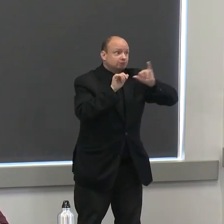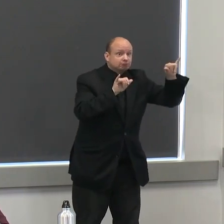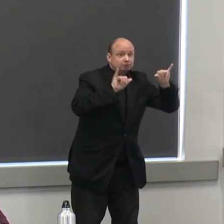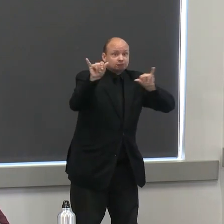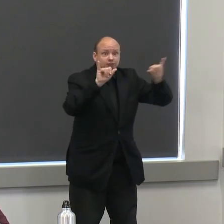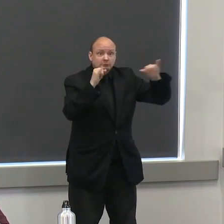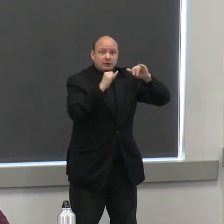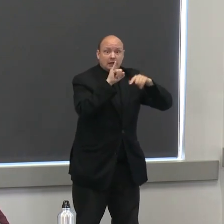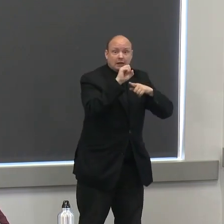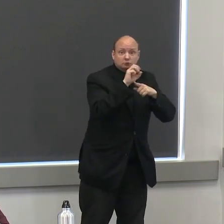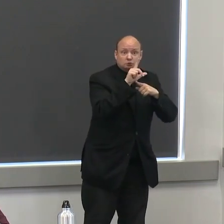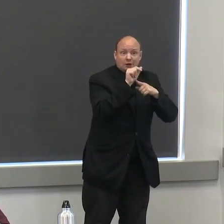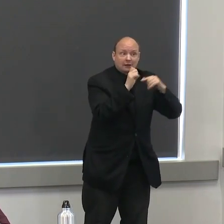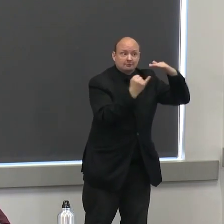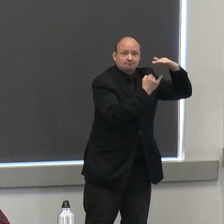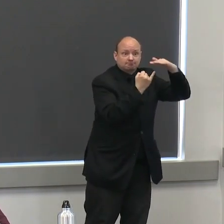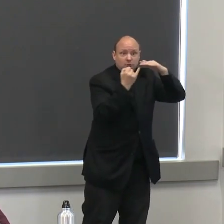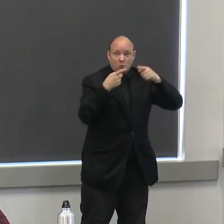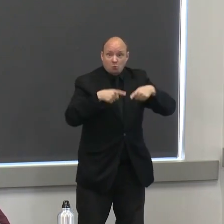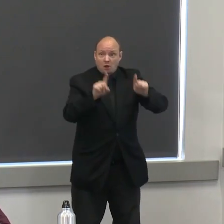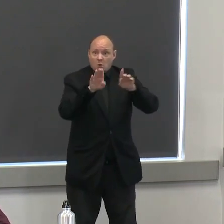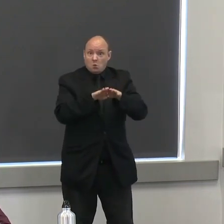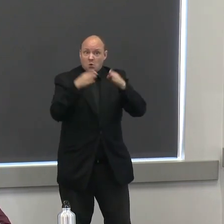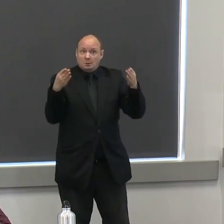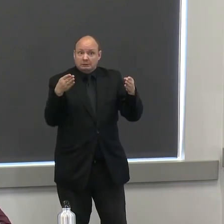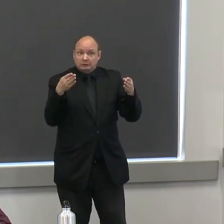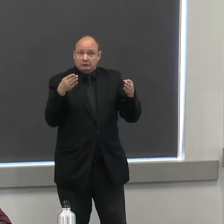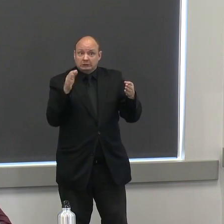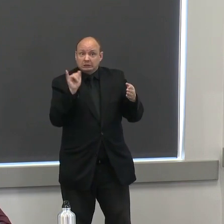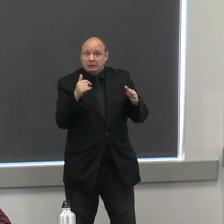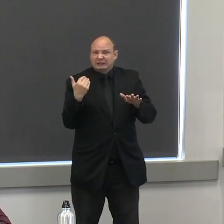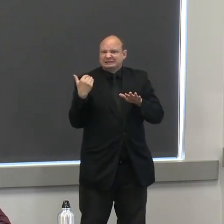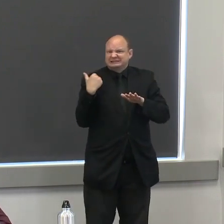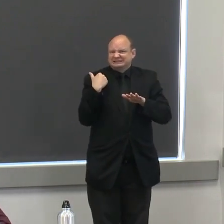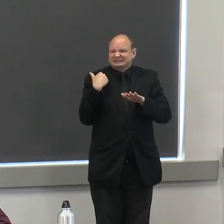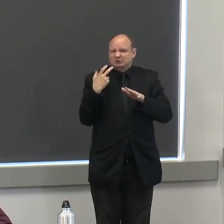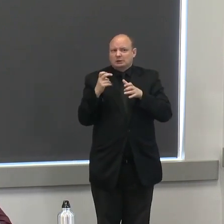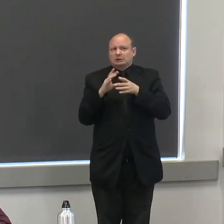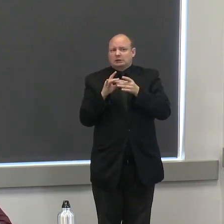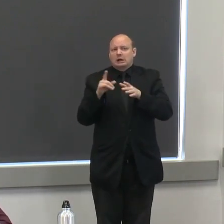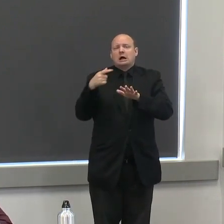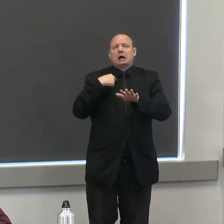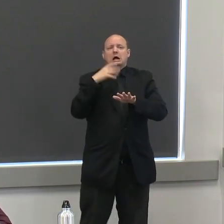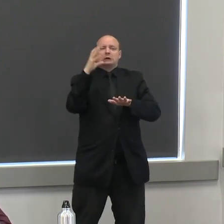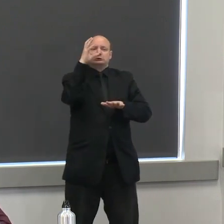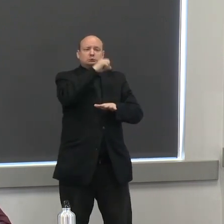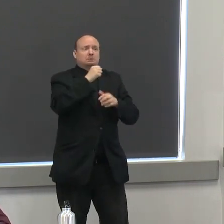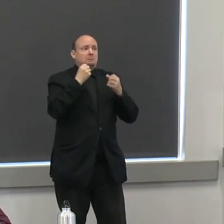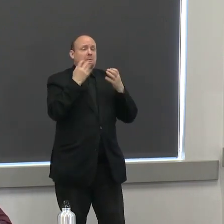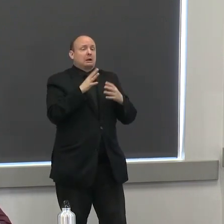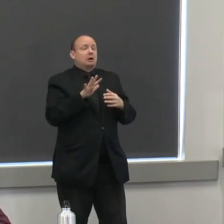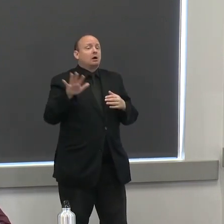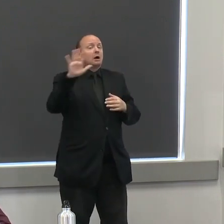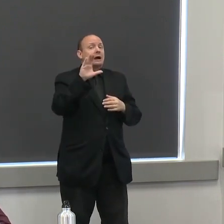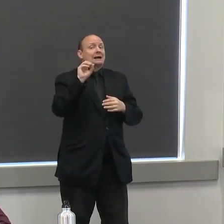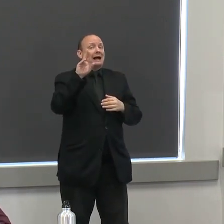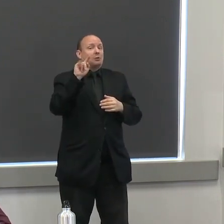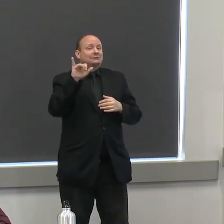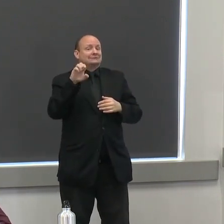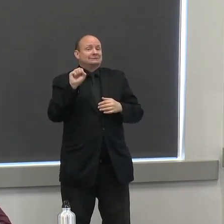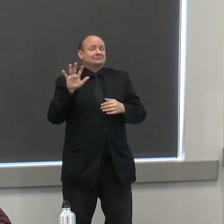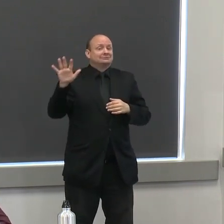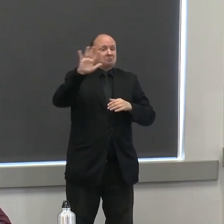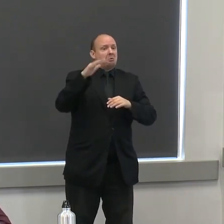as i mentioned mentioned in my remarks um assuming these counties have these processes in place